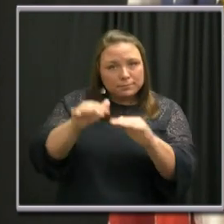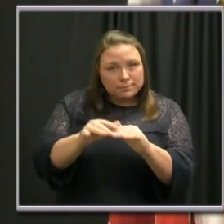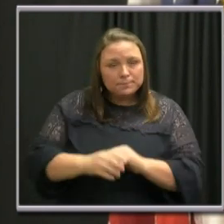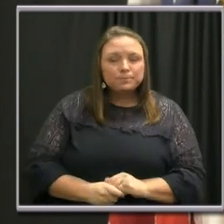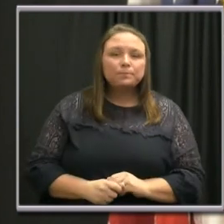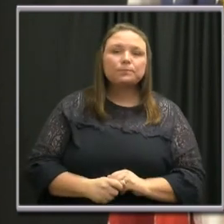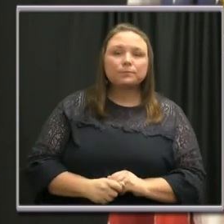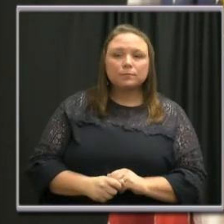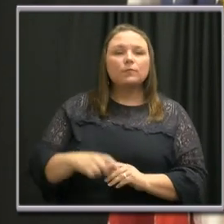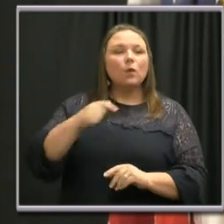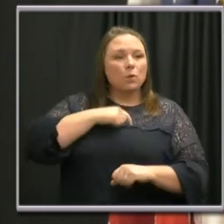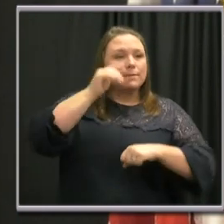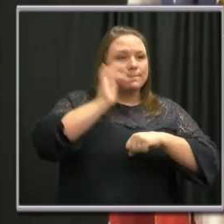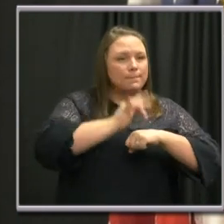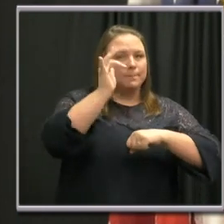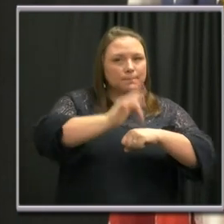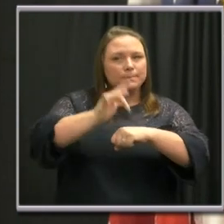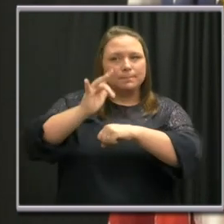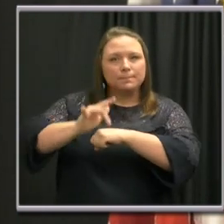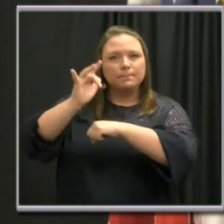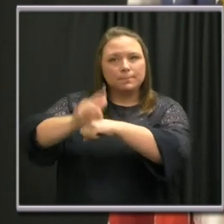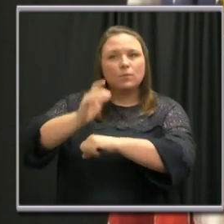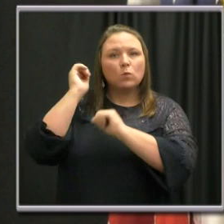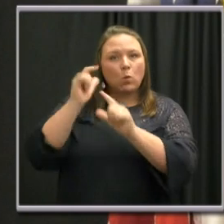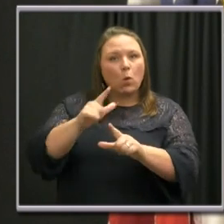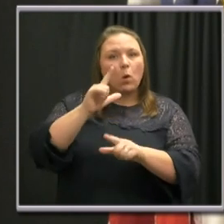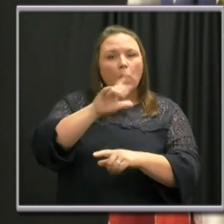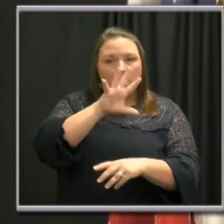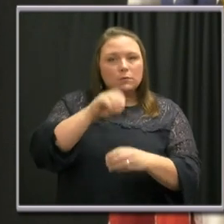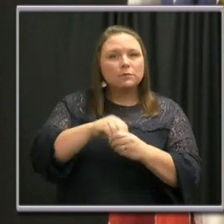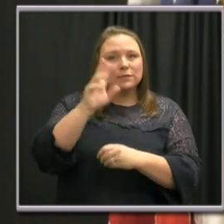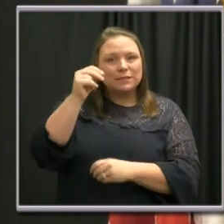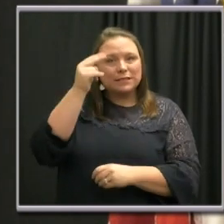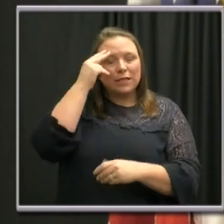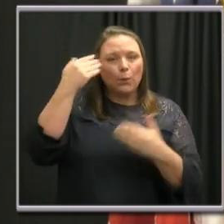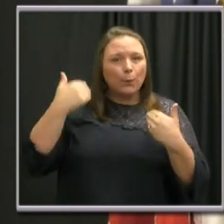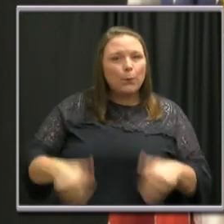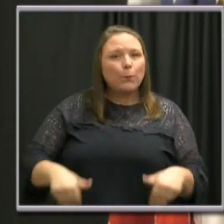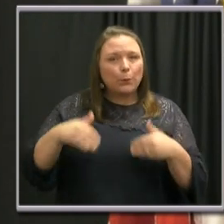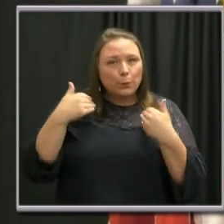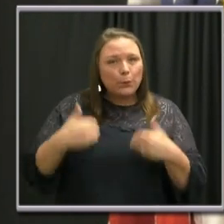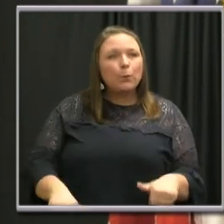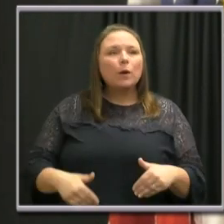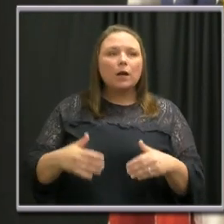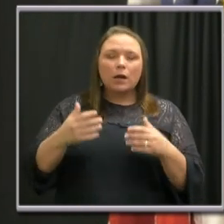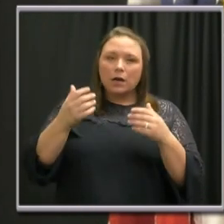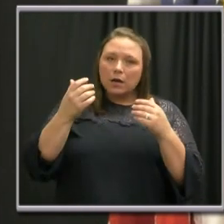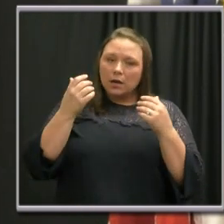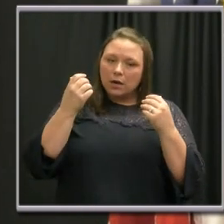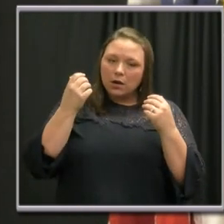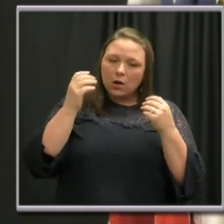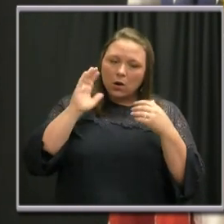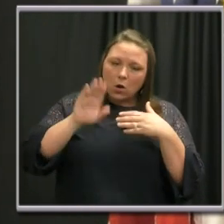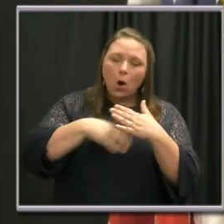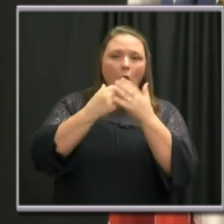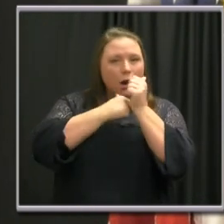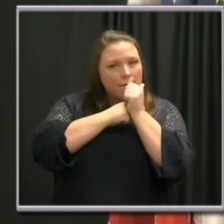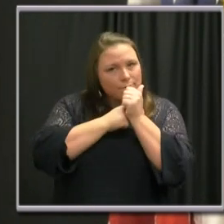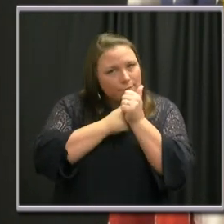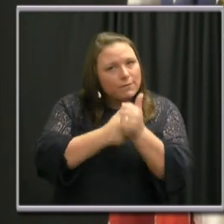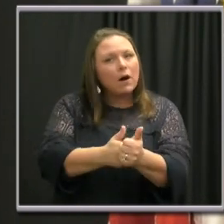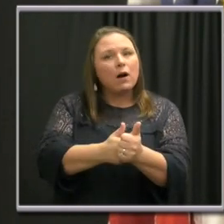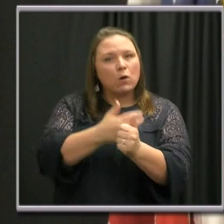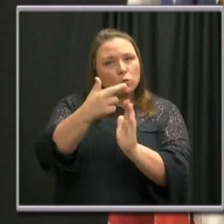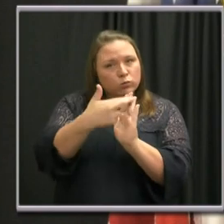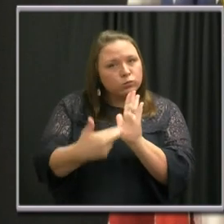We hit every one of those in Nashville this weekend and found an overwhelming number, all of them, in compliance and doing a